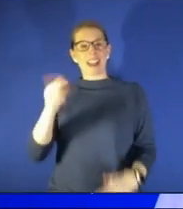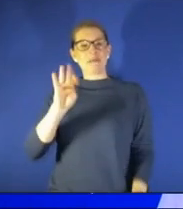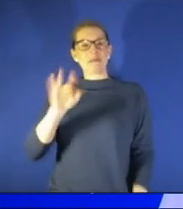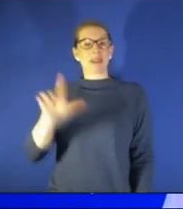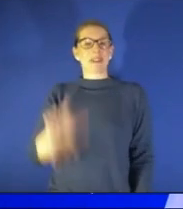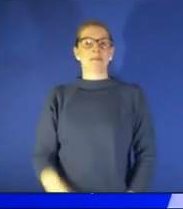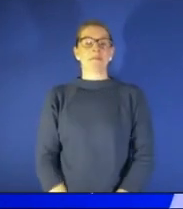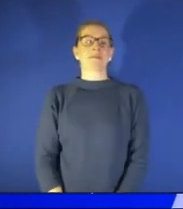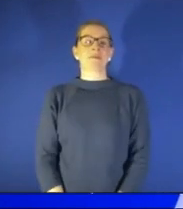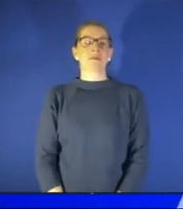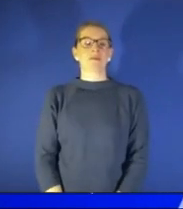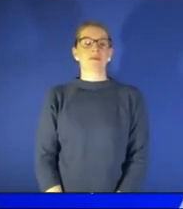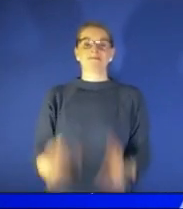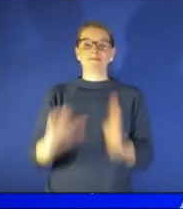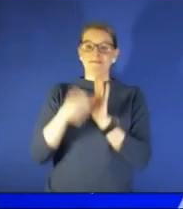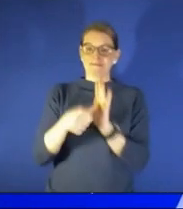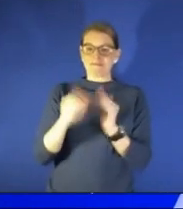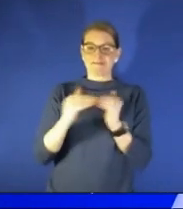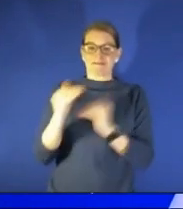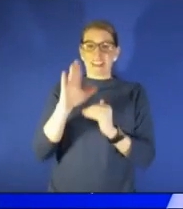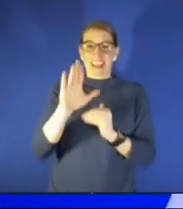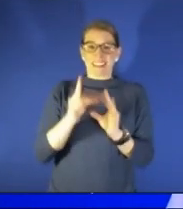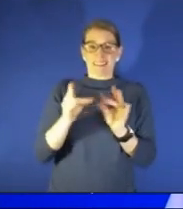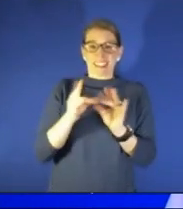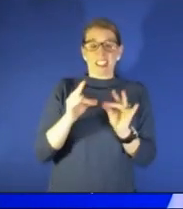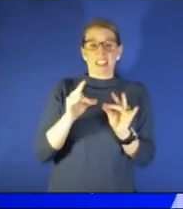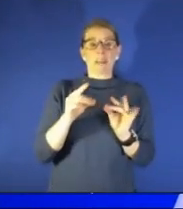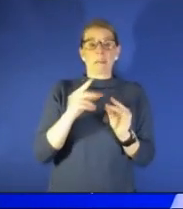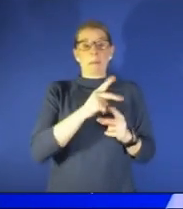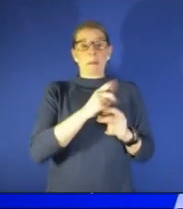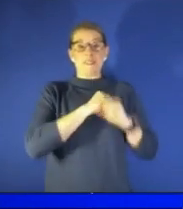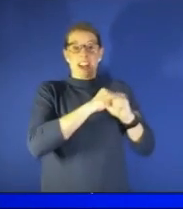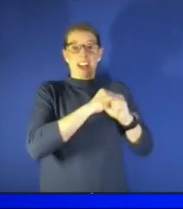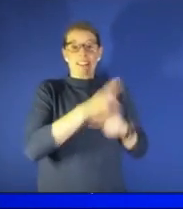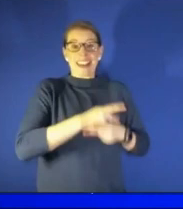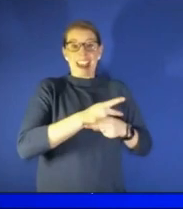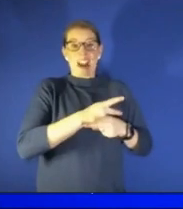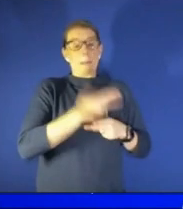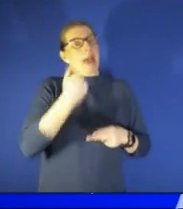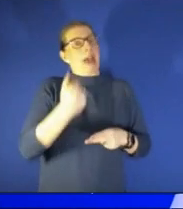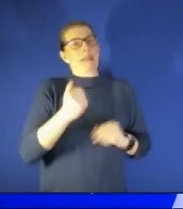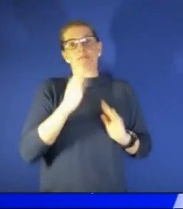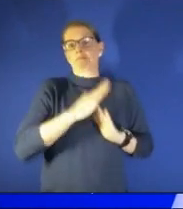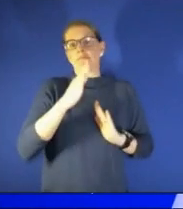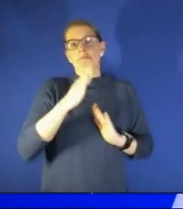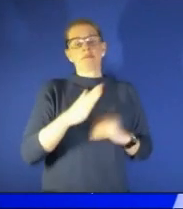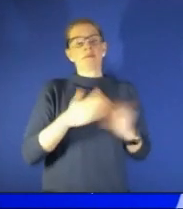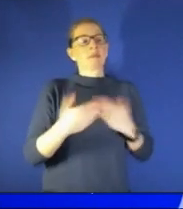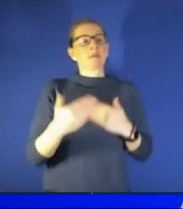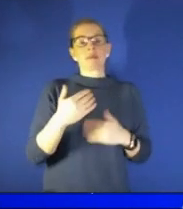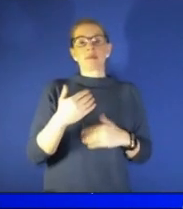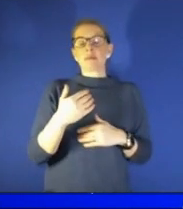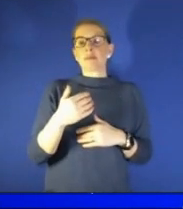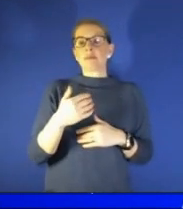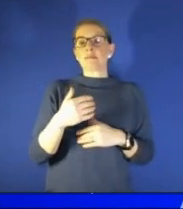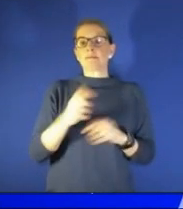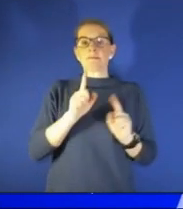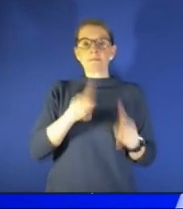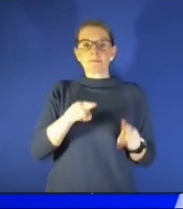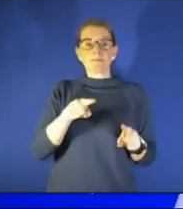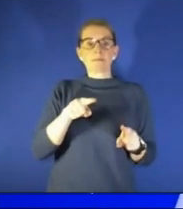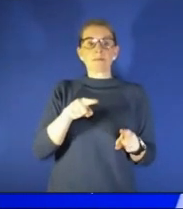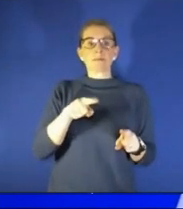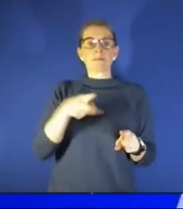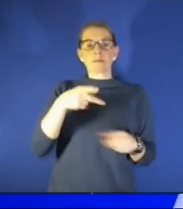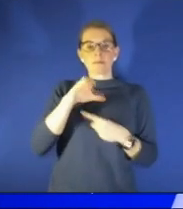dr shoemaker's points you know preventive care is about what best whether we are talking about getting to your preventive care and your preventive screening